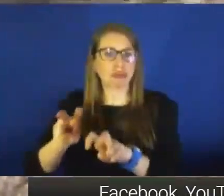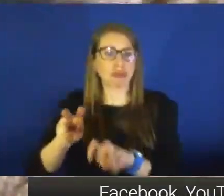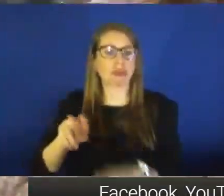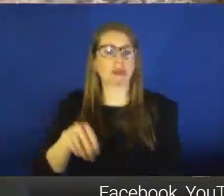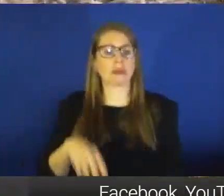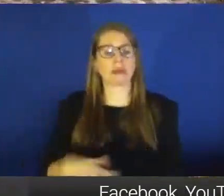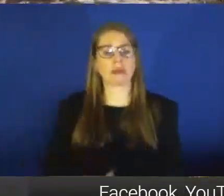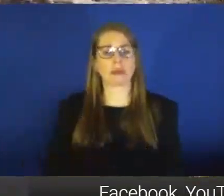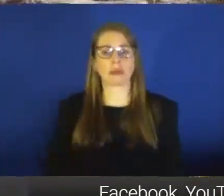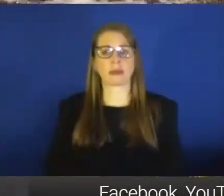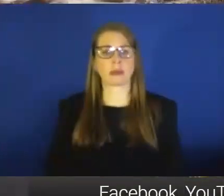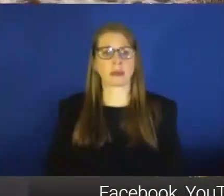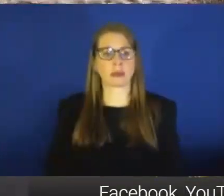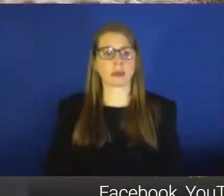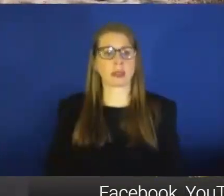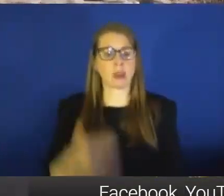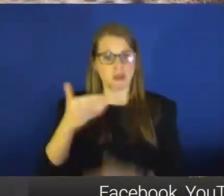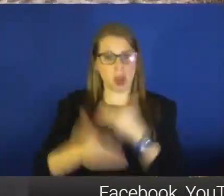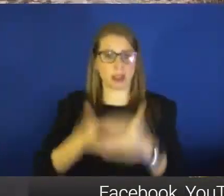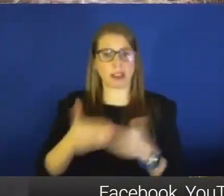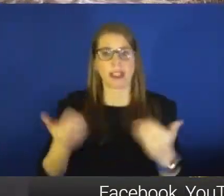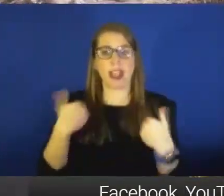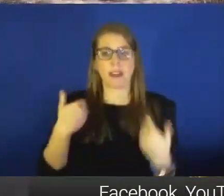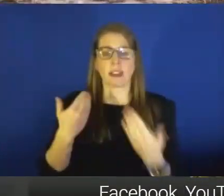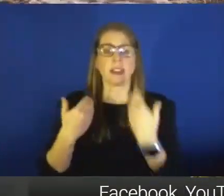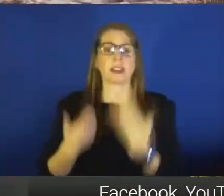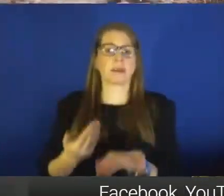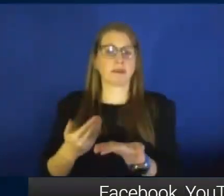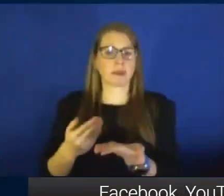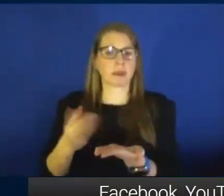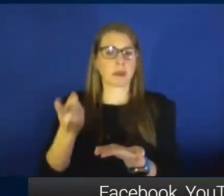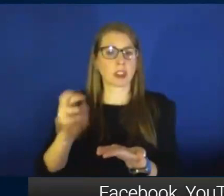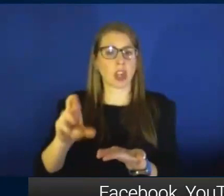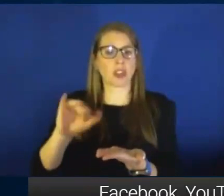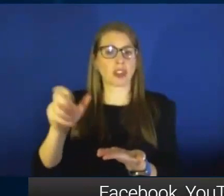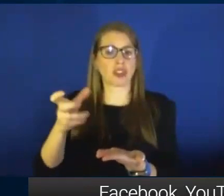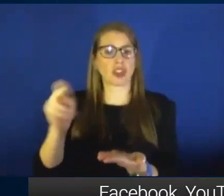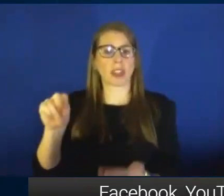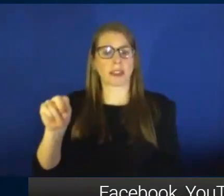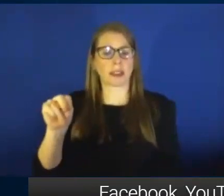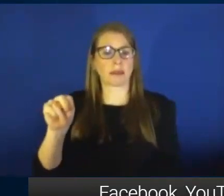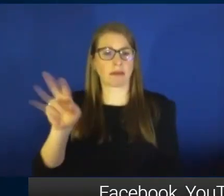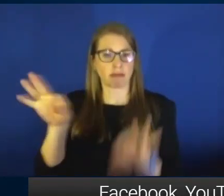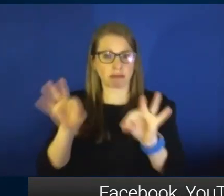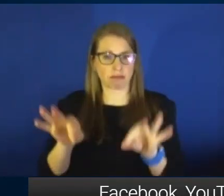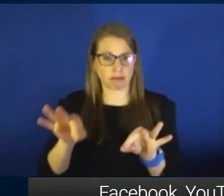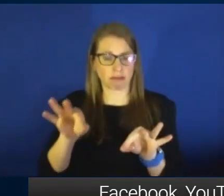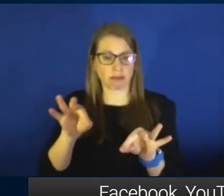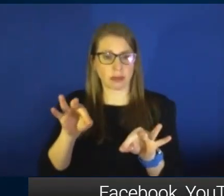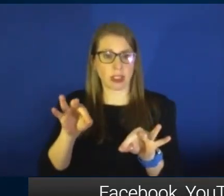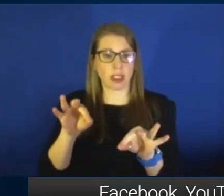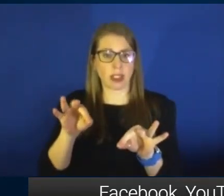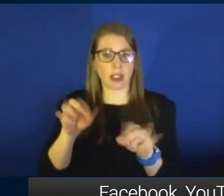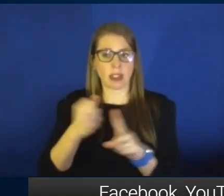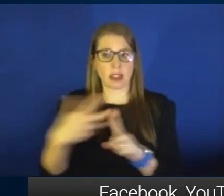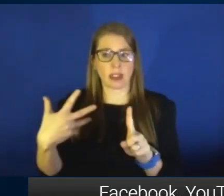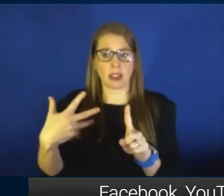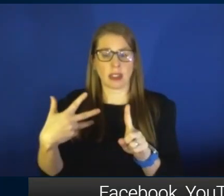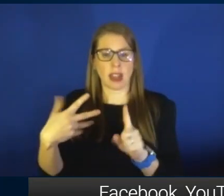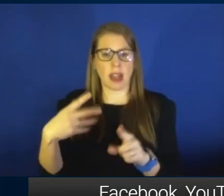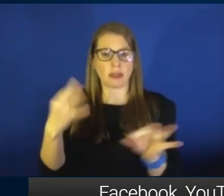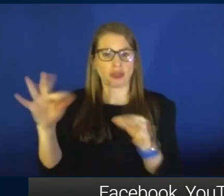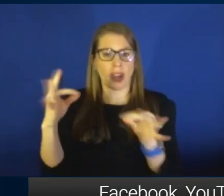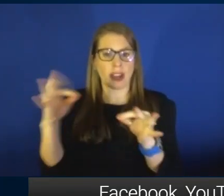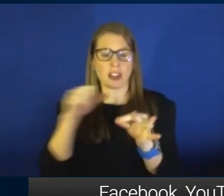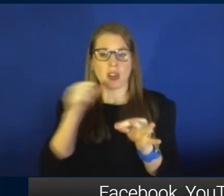All right, so there's a process. Dr. Johnson, jump in and tell us how helpful this collecting has been. Sorry, I was a little distracted. They